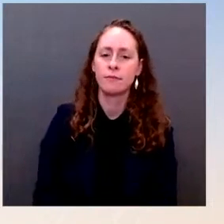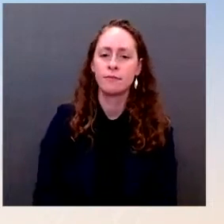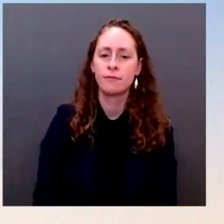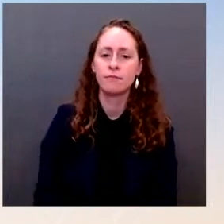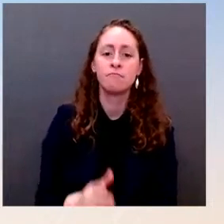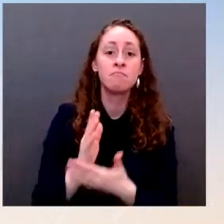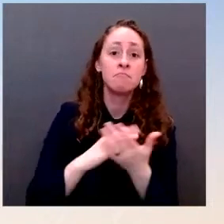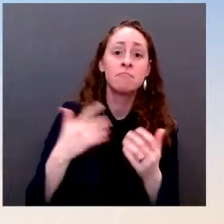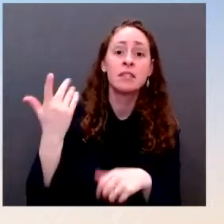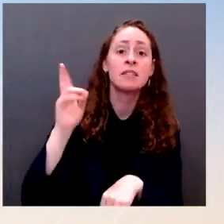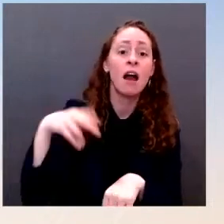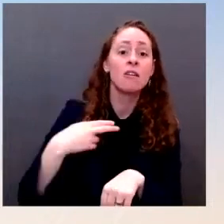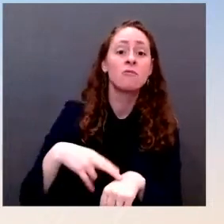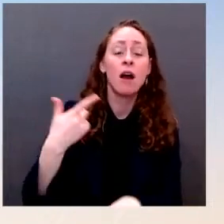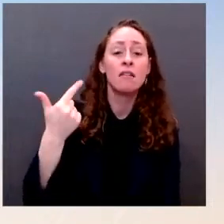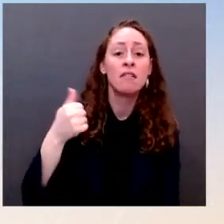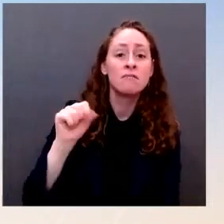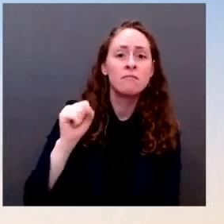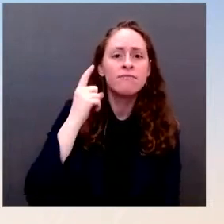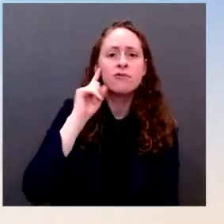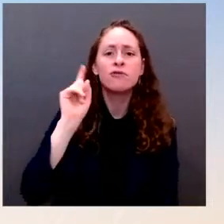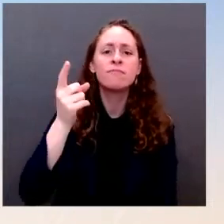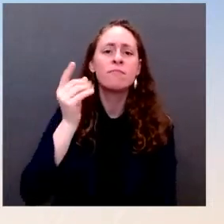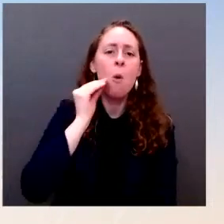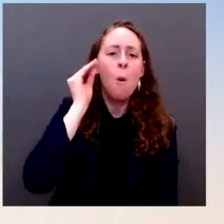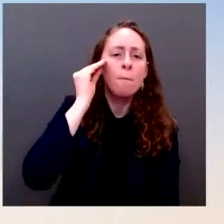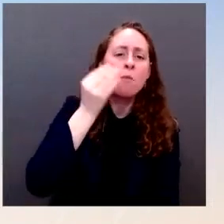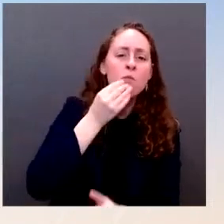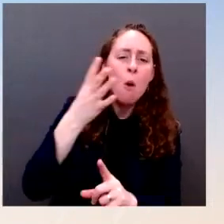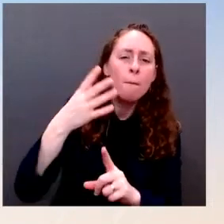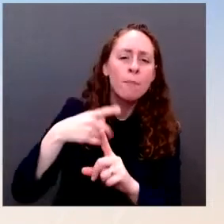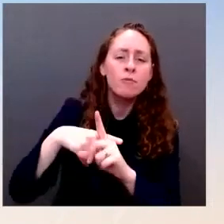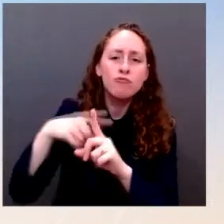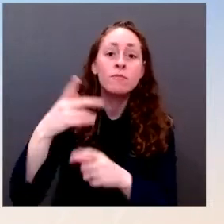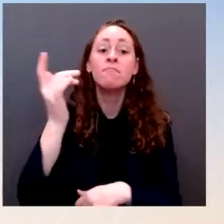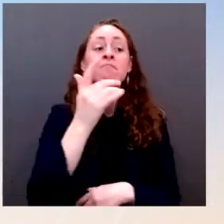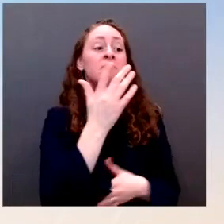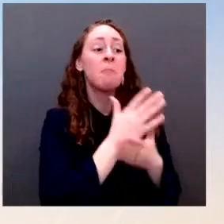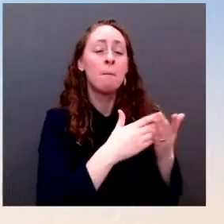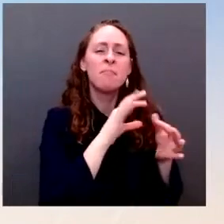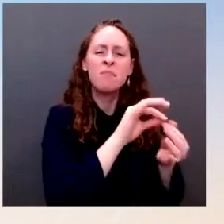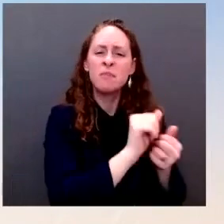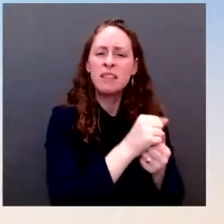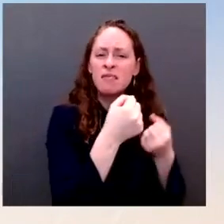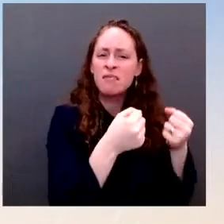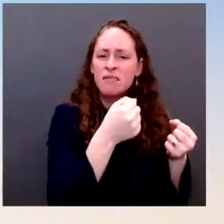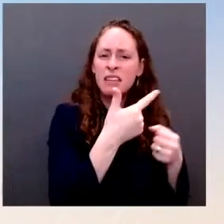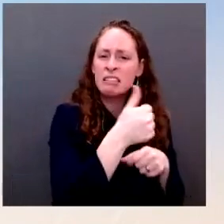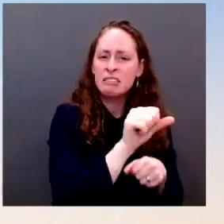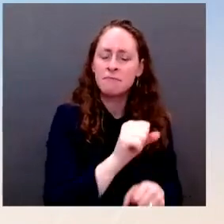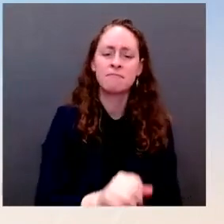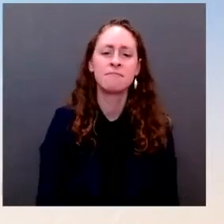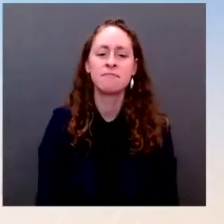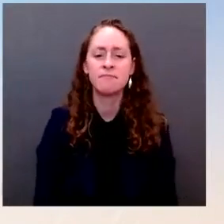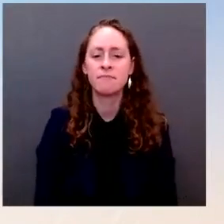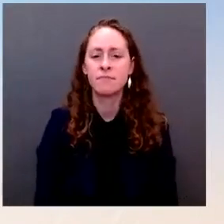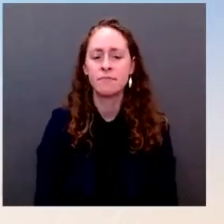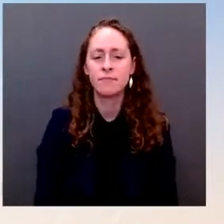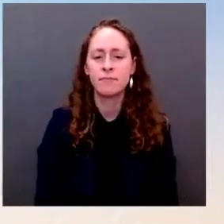quite mindful of. I'd also note that the President has been — has taken a number of steps